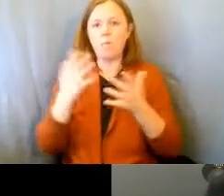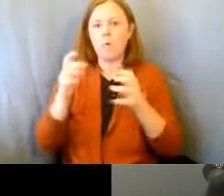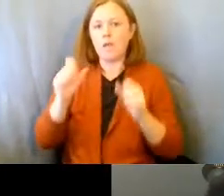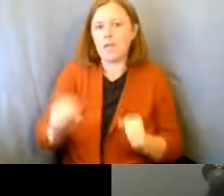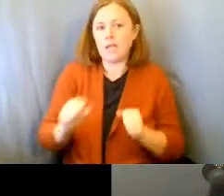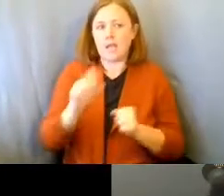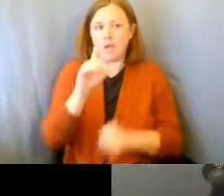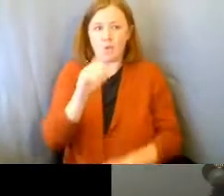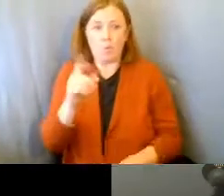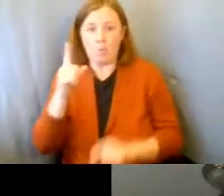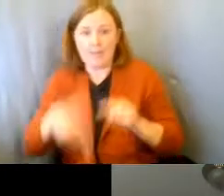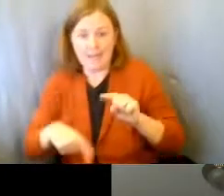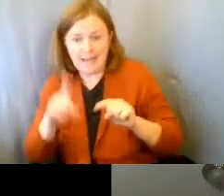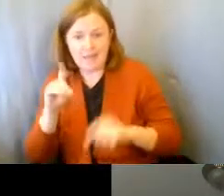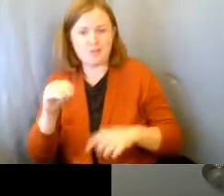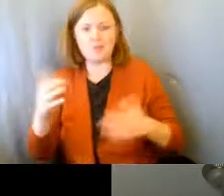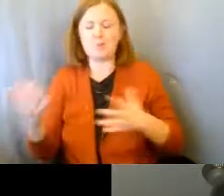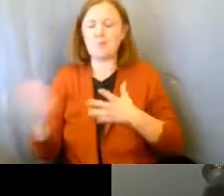or what he cannot do.